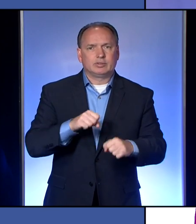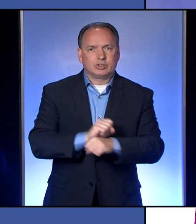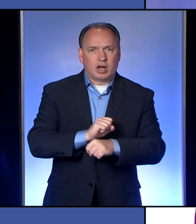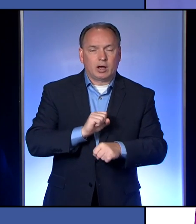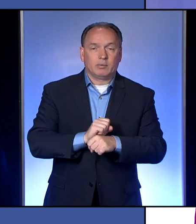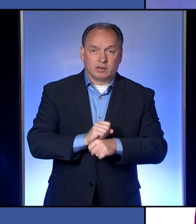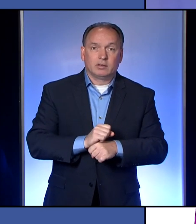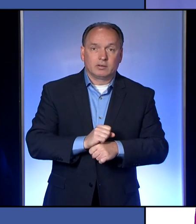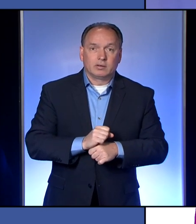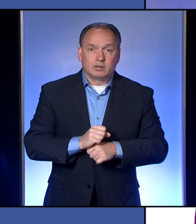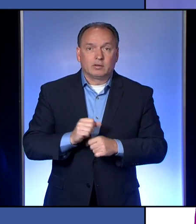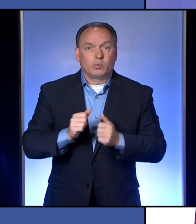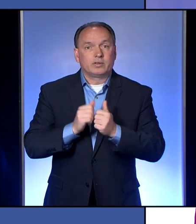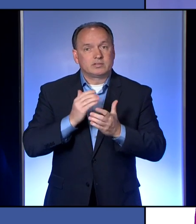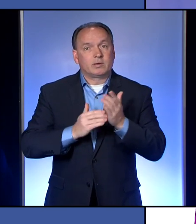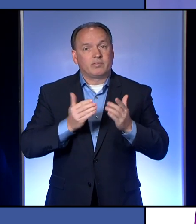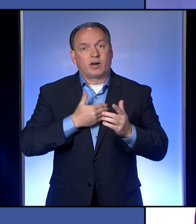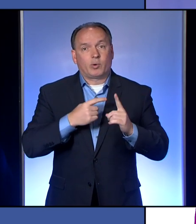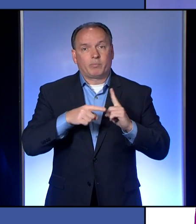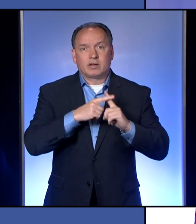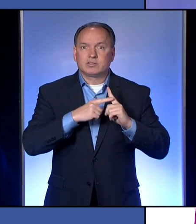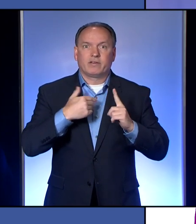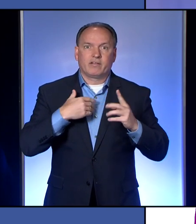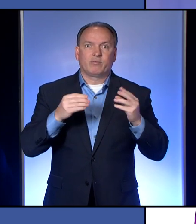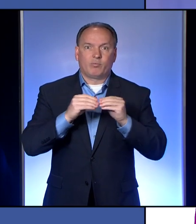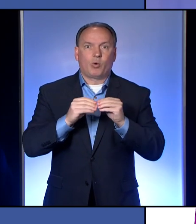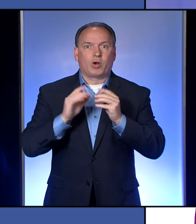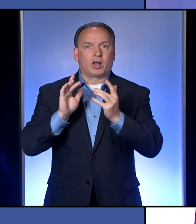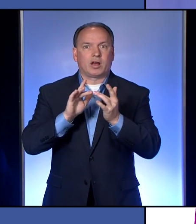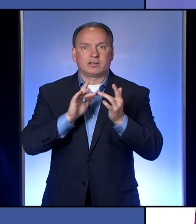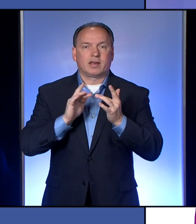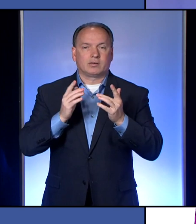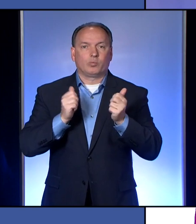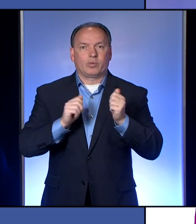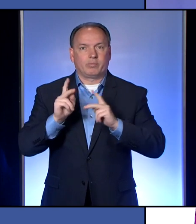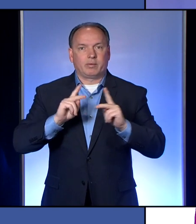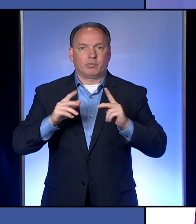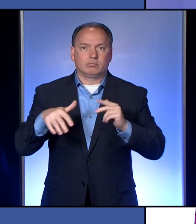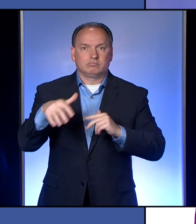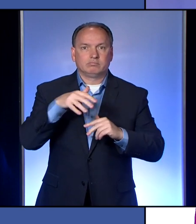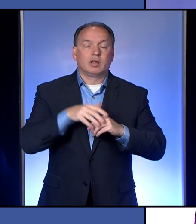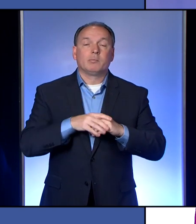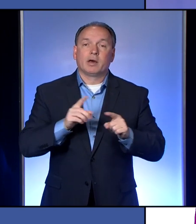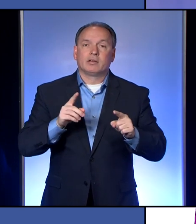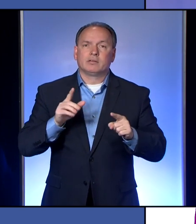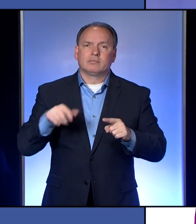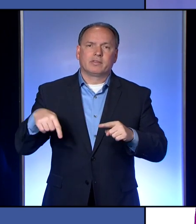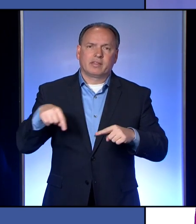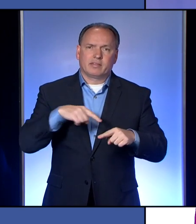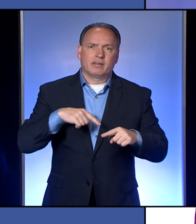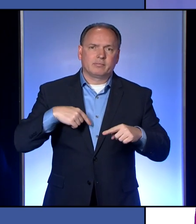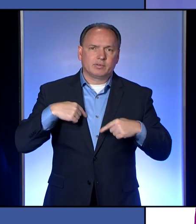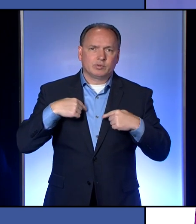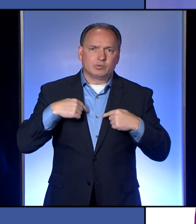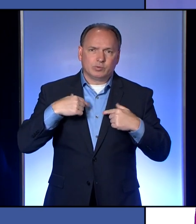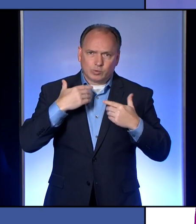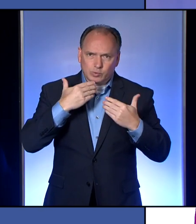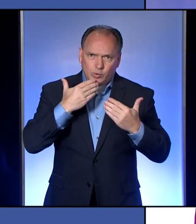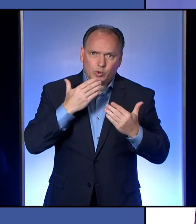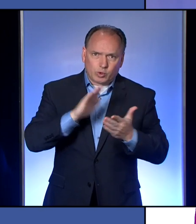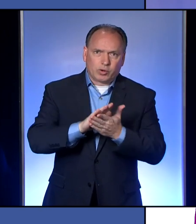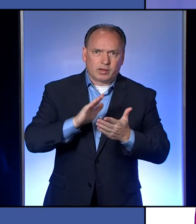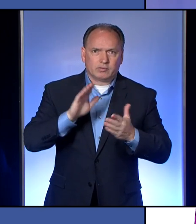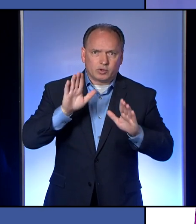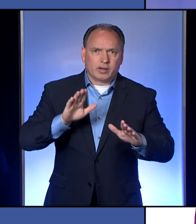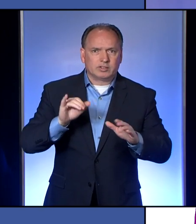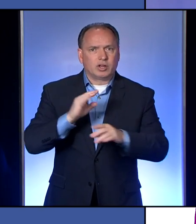especially with some of our positives who have more contacts, but they're doing a great job, but we do obviously need to get those other people